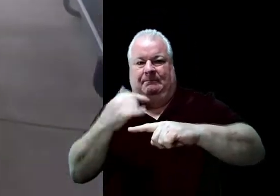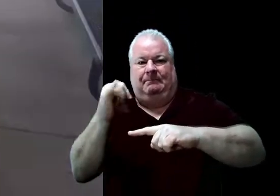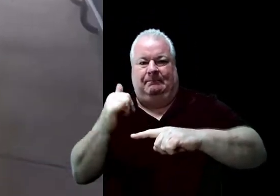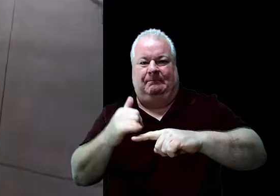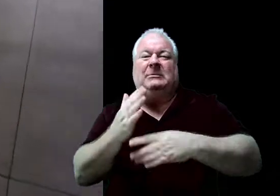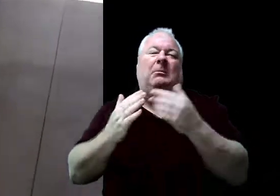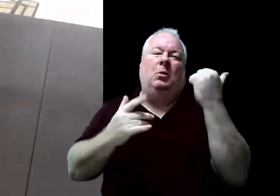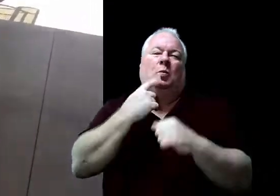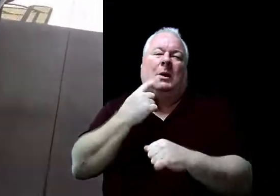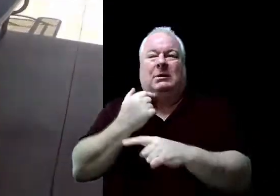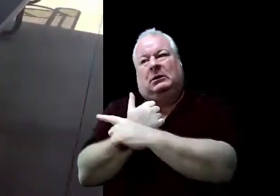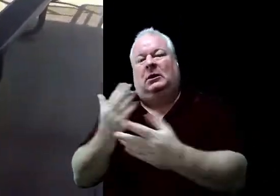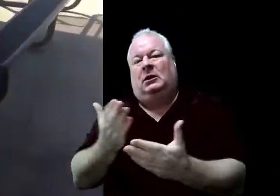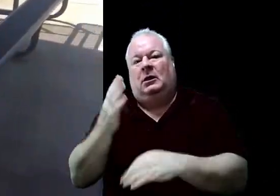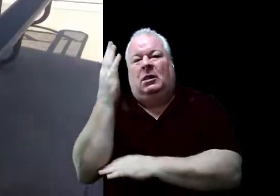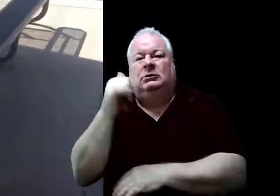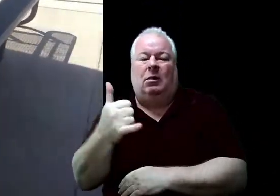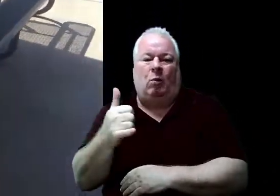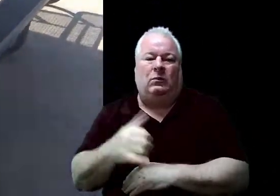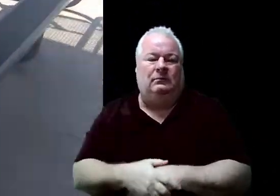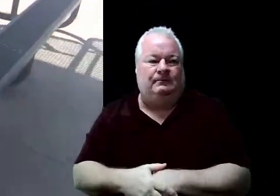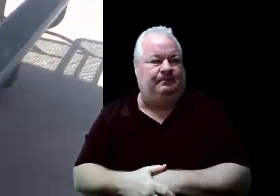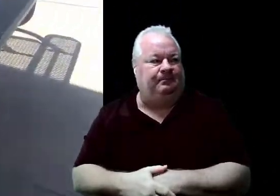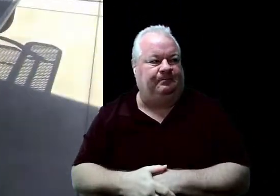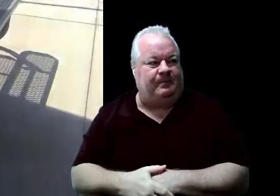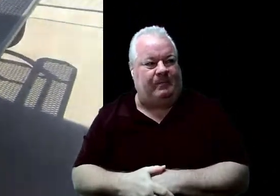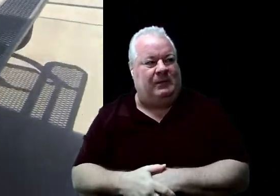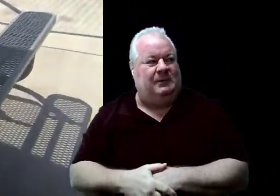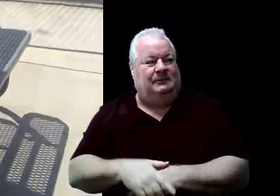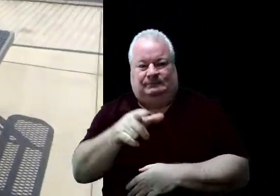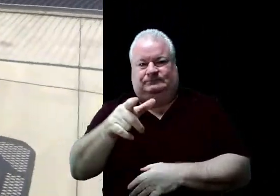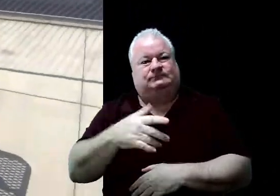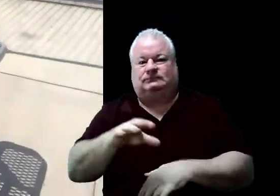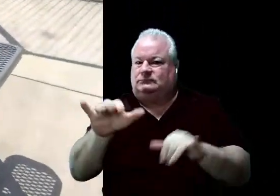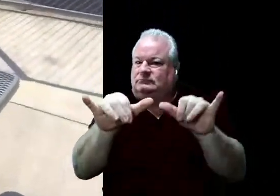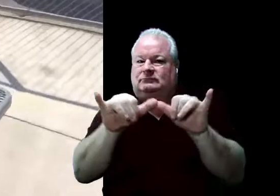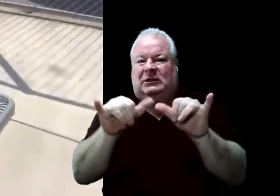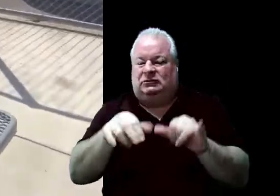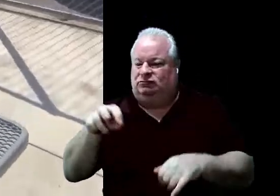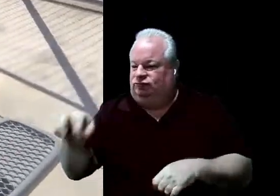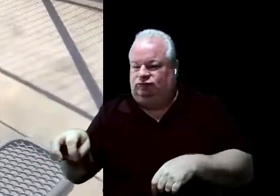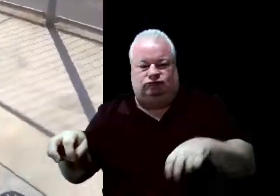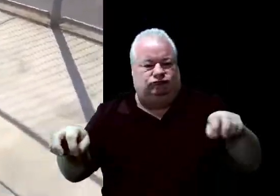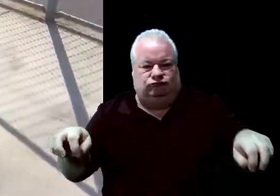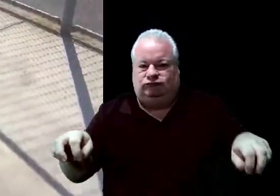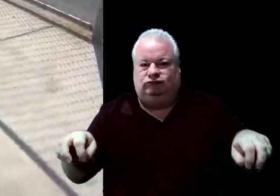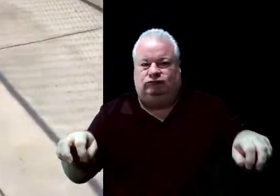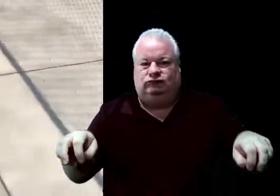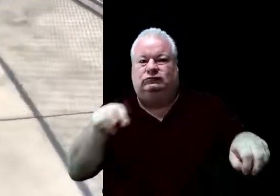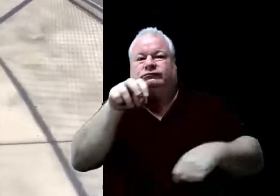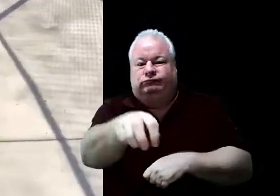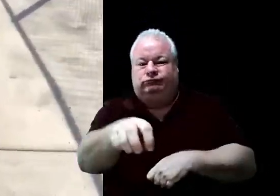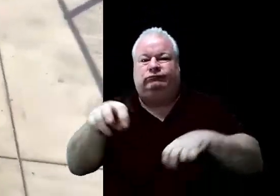we have spaced out the areas in which you are able to sit during